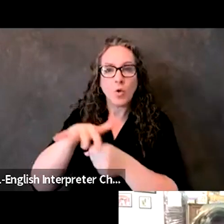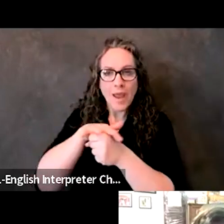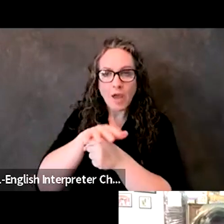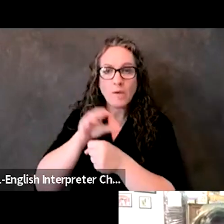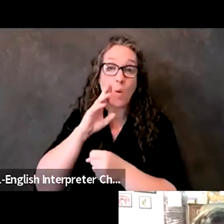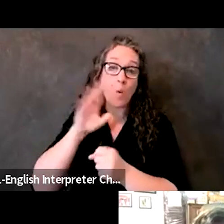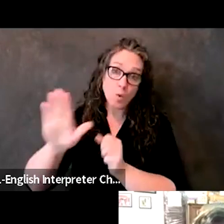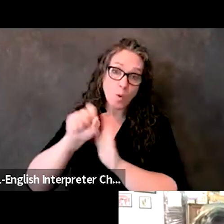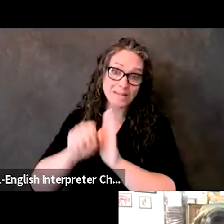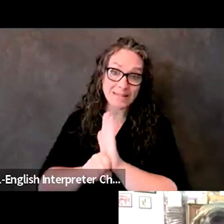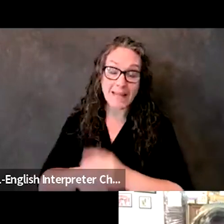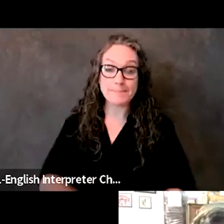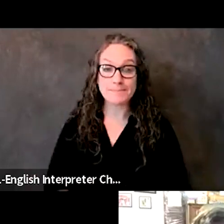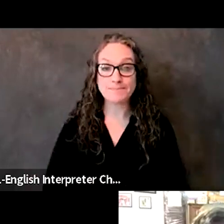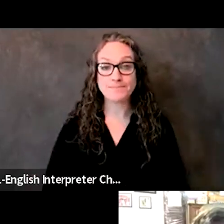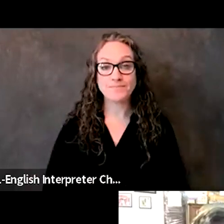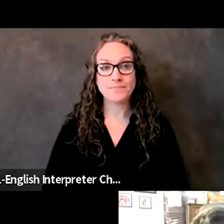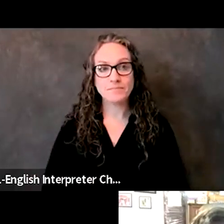Absolutely.